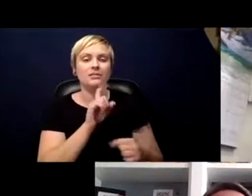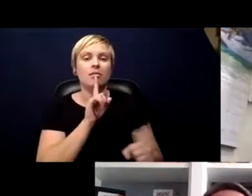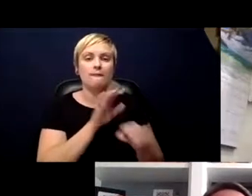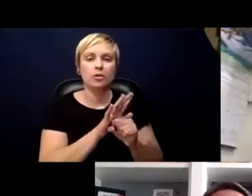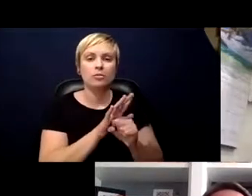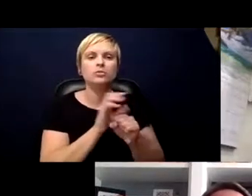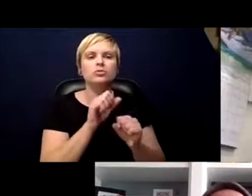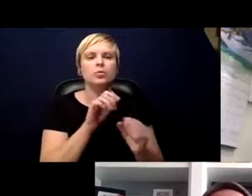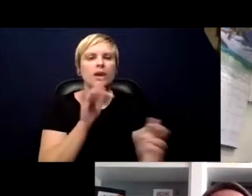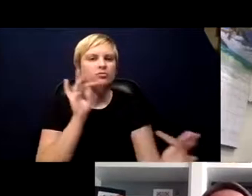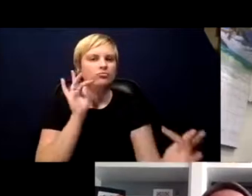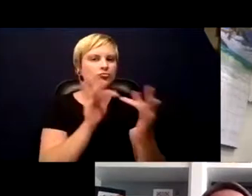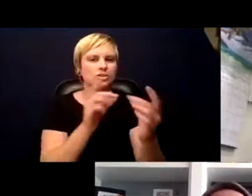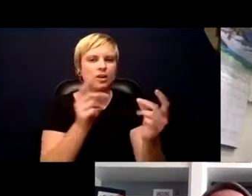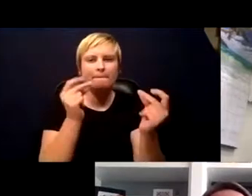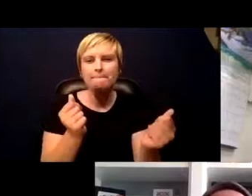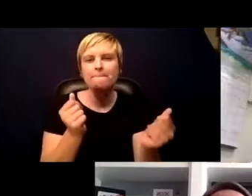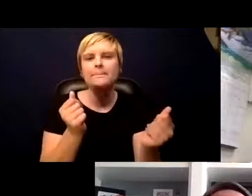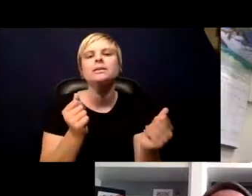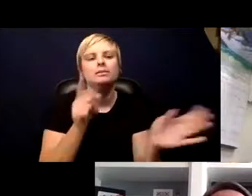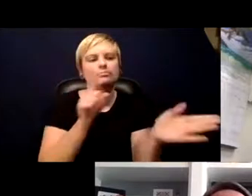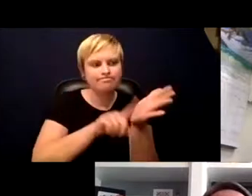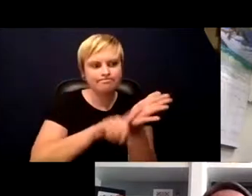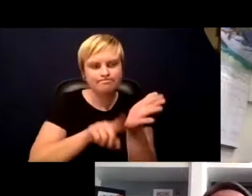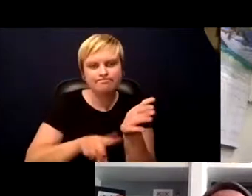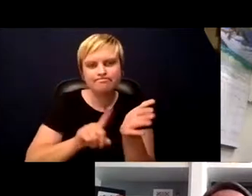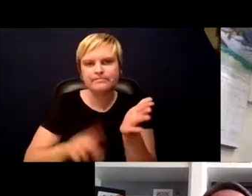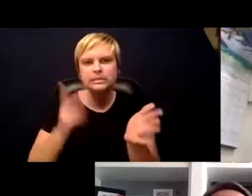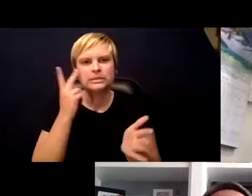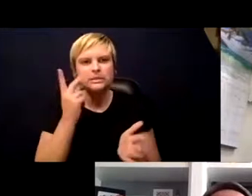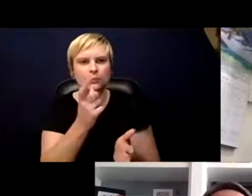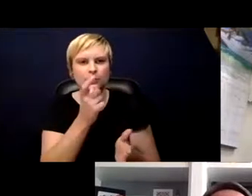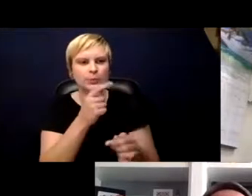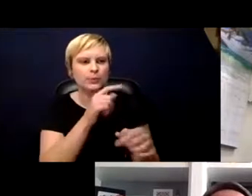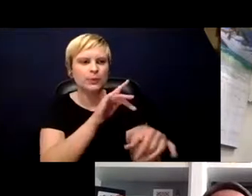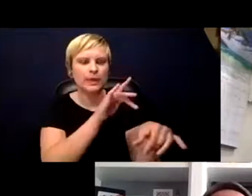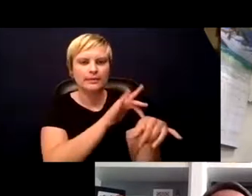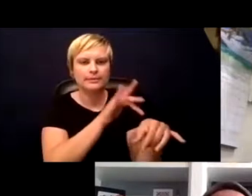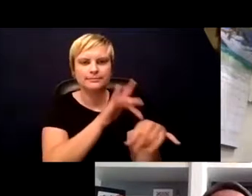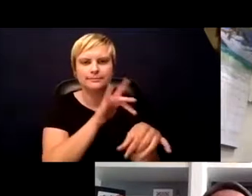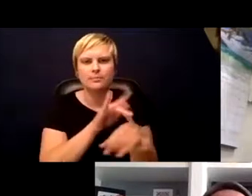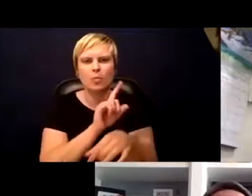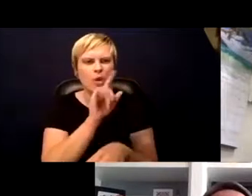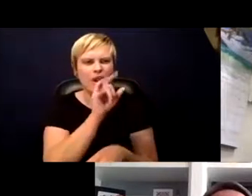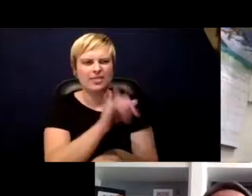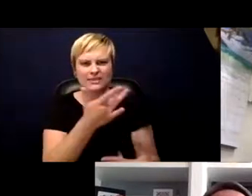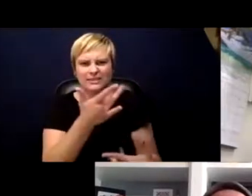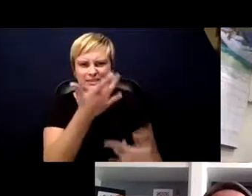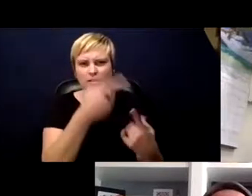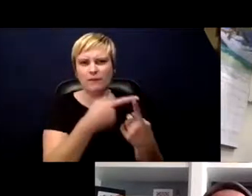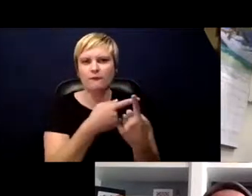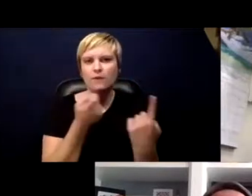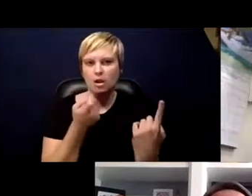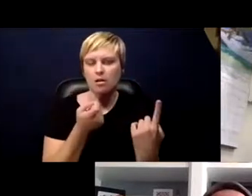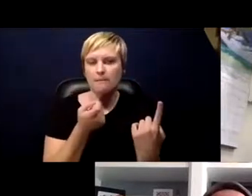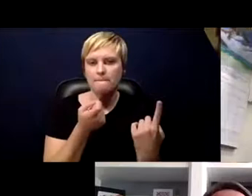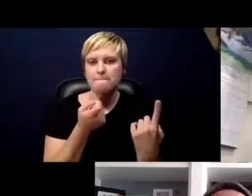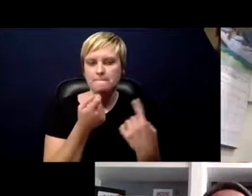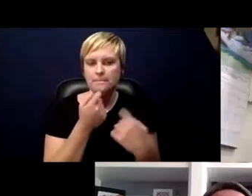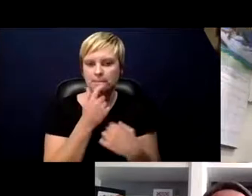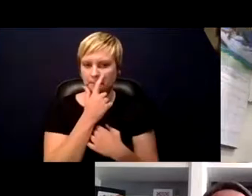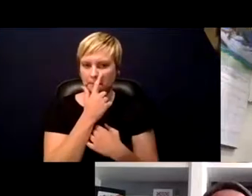out immediately to do some investigation where that confirmed case is coming from. And then line list their